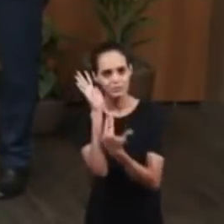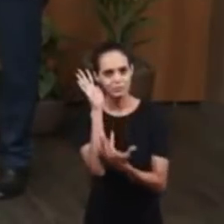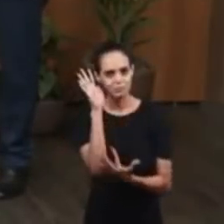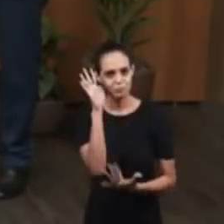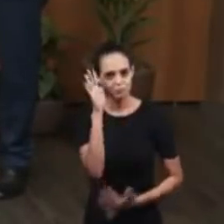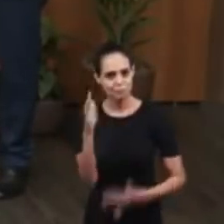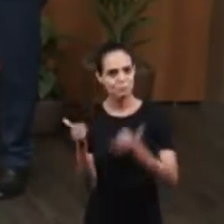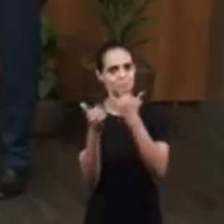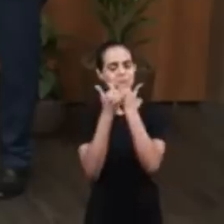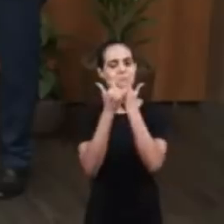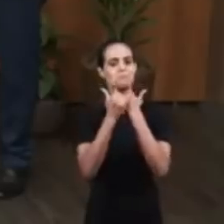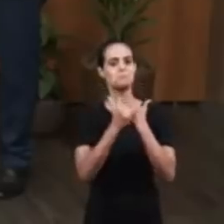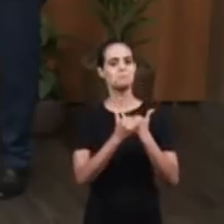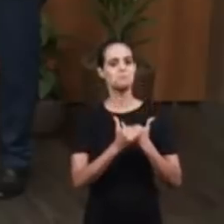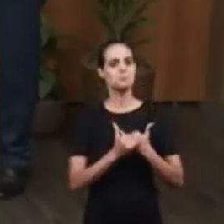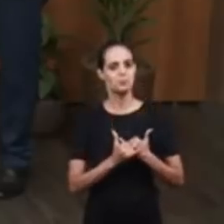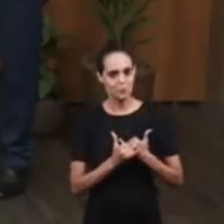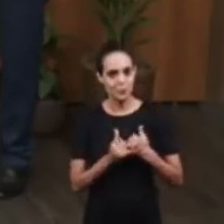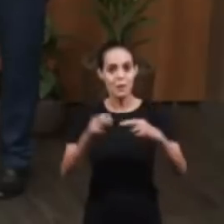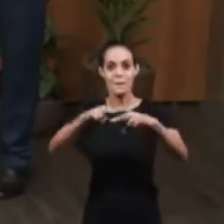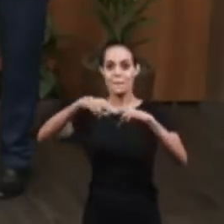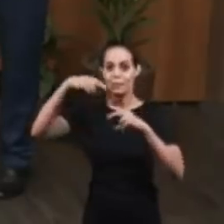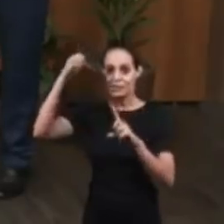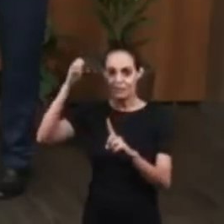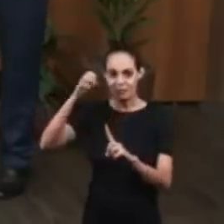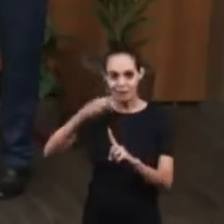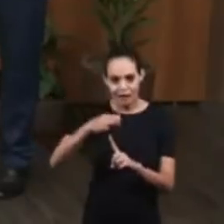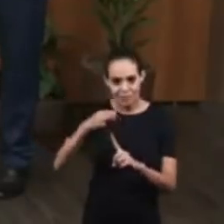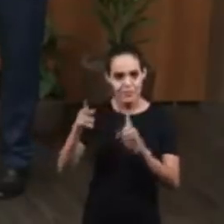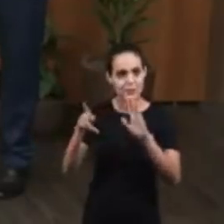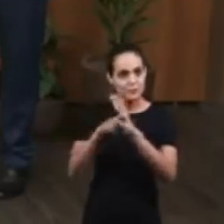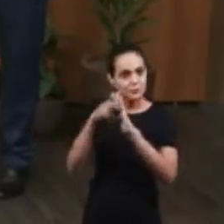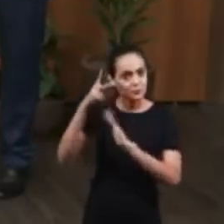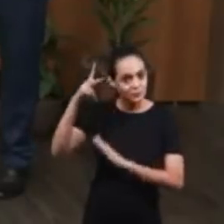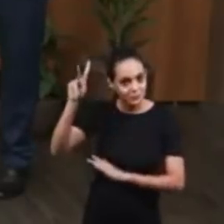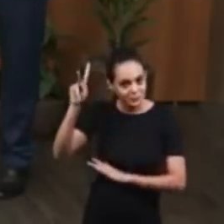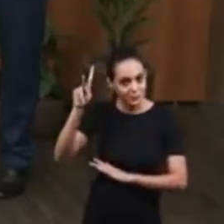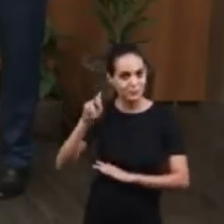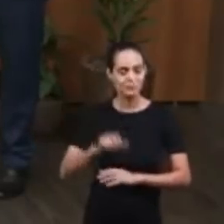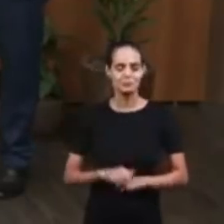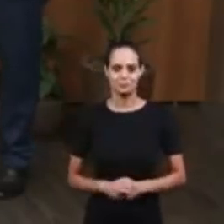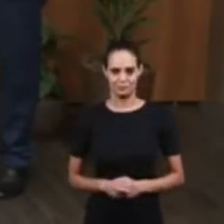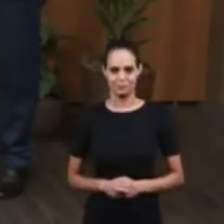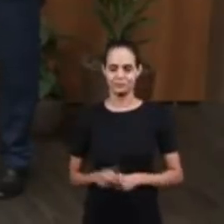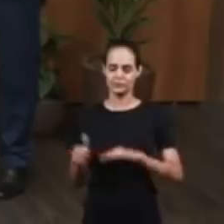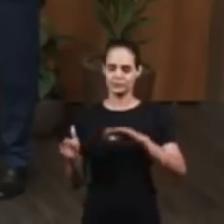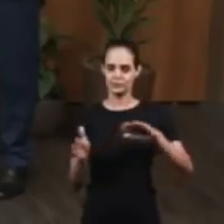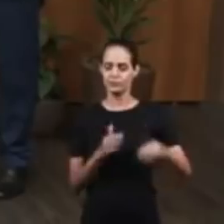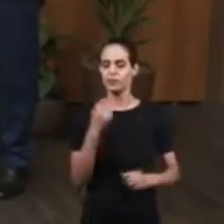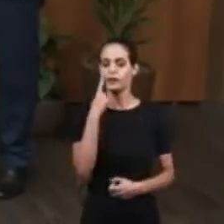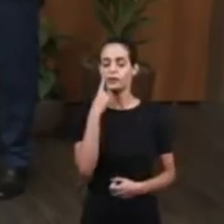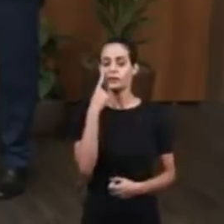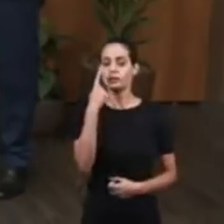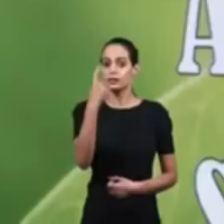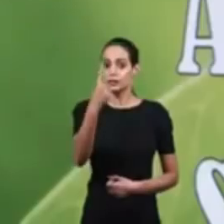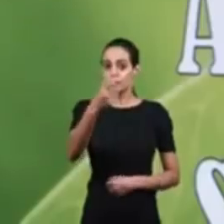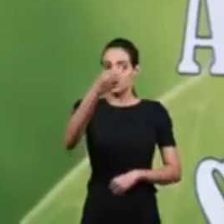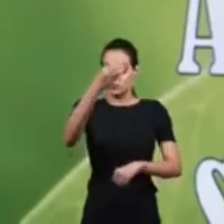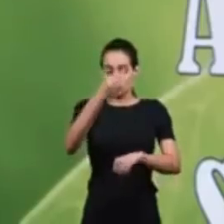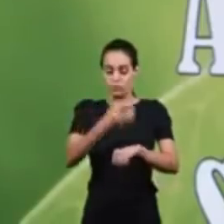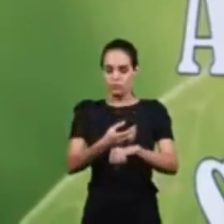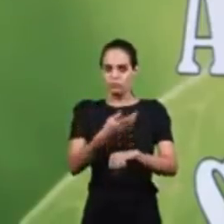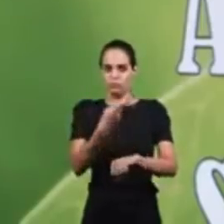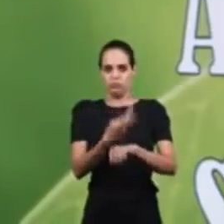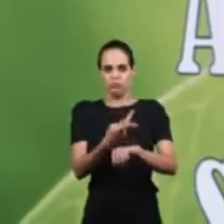It is interesting to note, Sergio, that the silver cup was used by Joseph to drink his